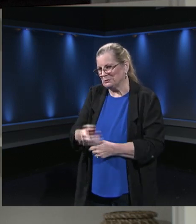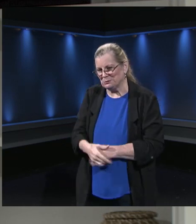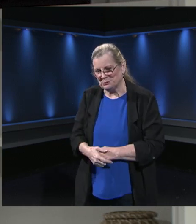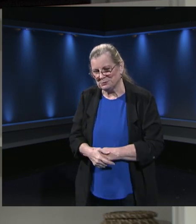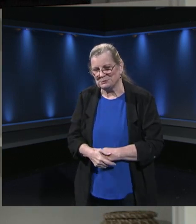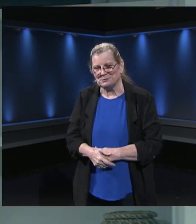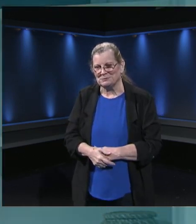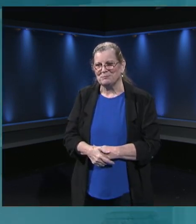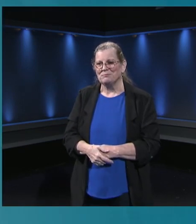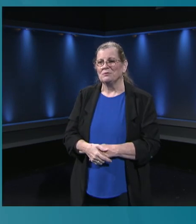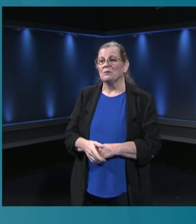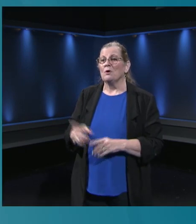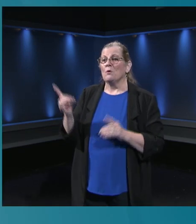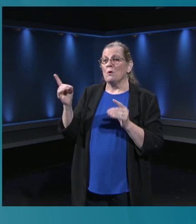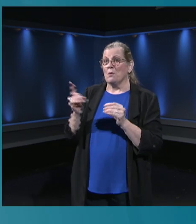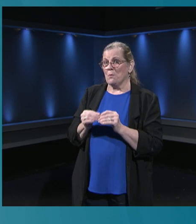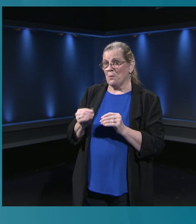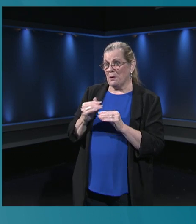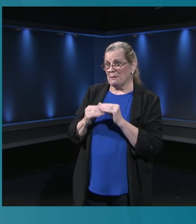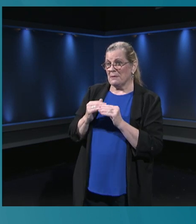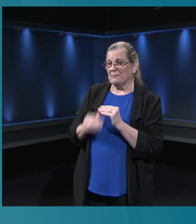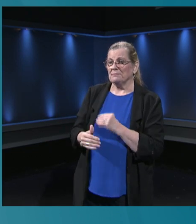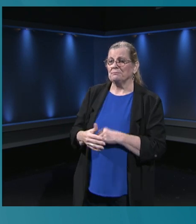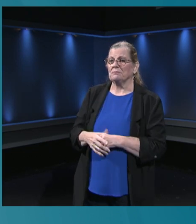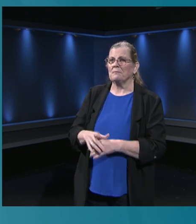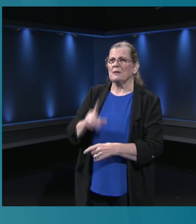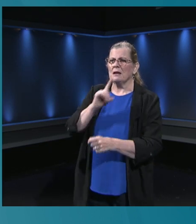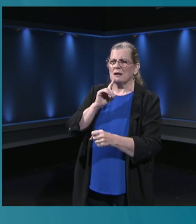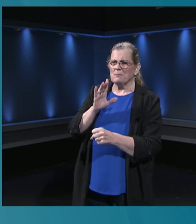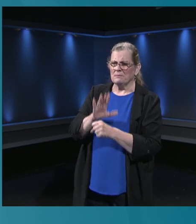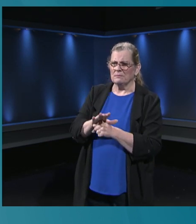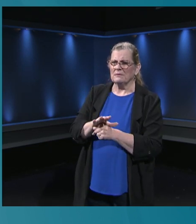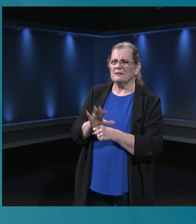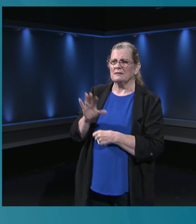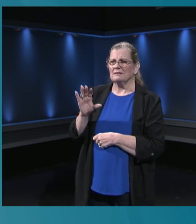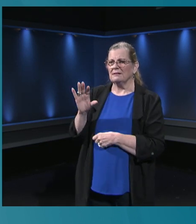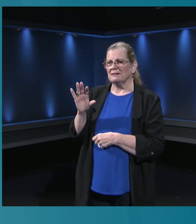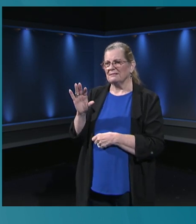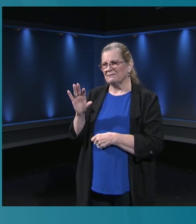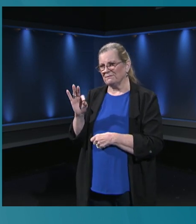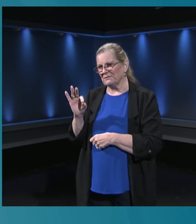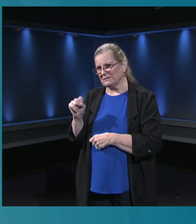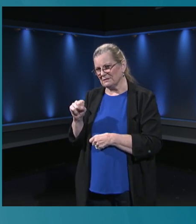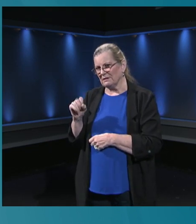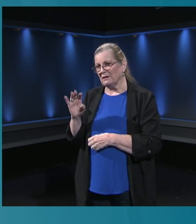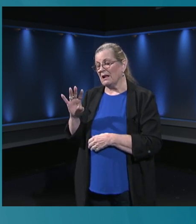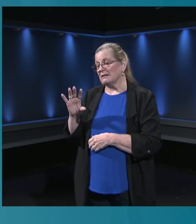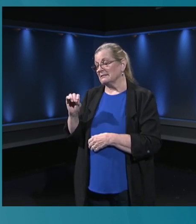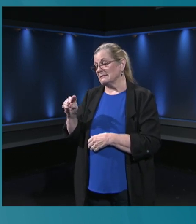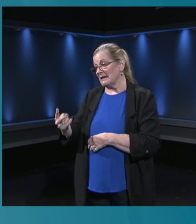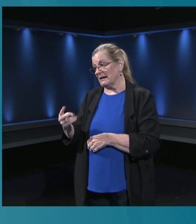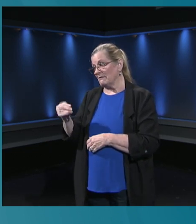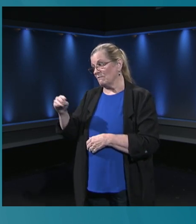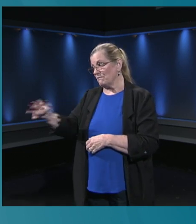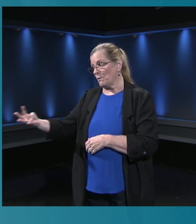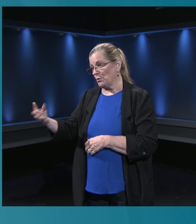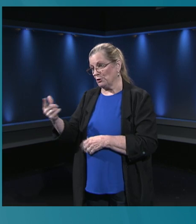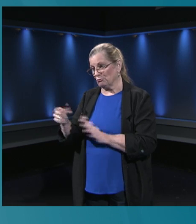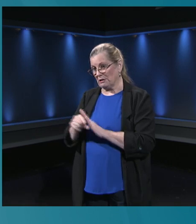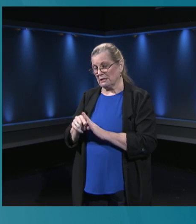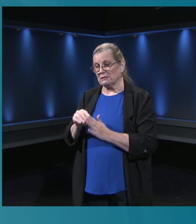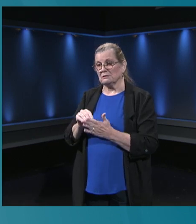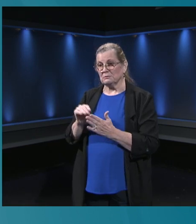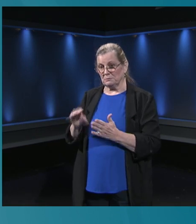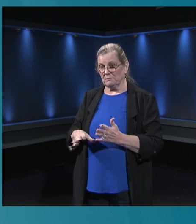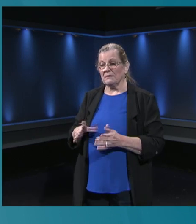expected commitment of elementary second and fourth grade parents during this school day as we start virtual learning? I understand I'll be at home,